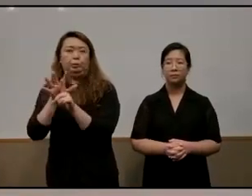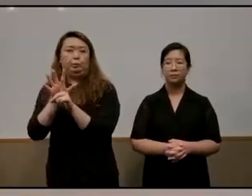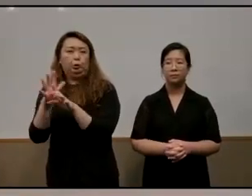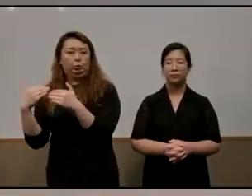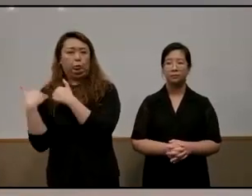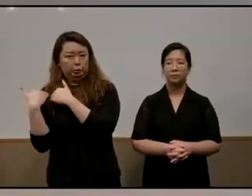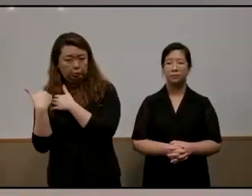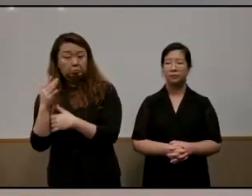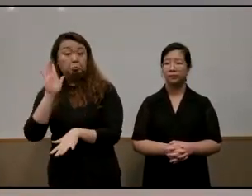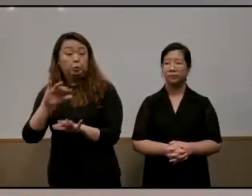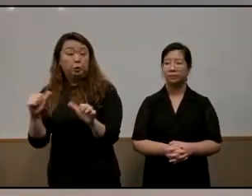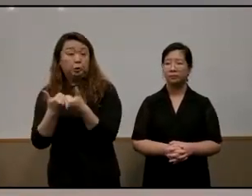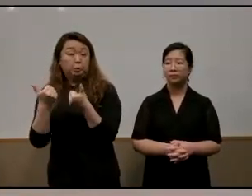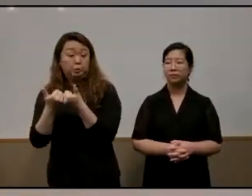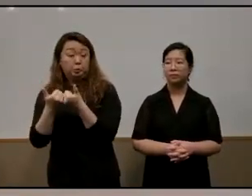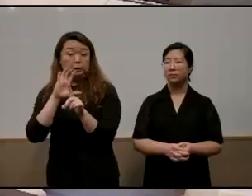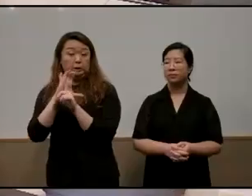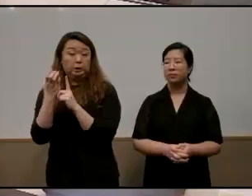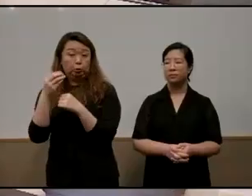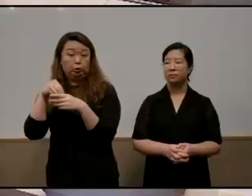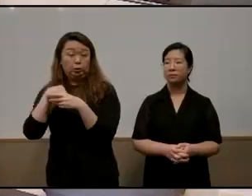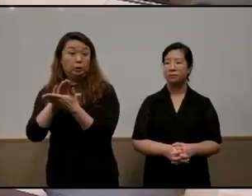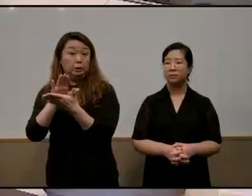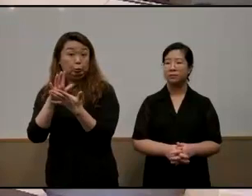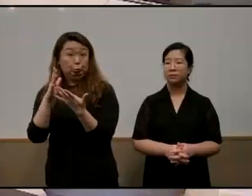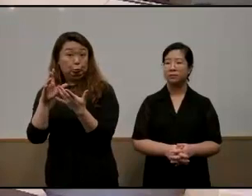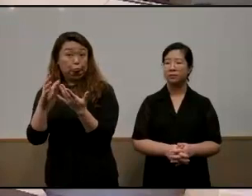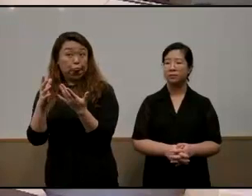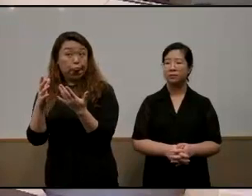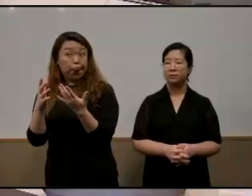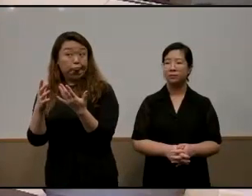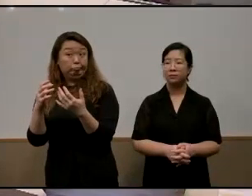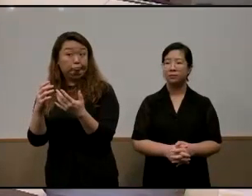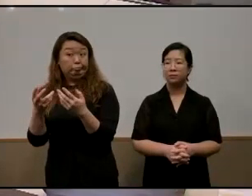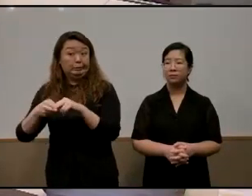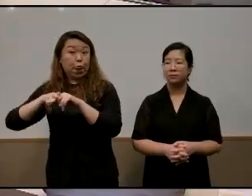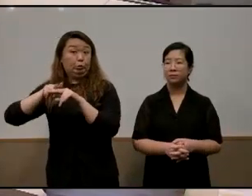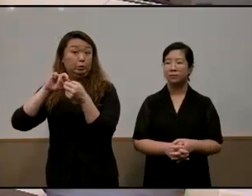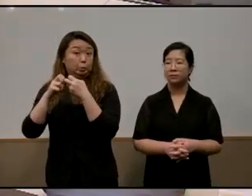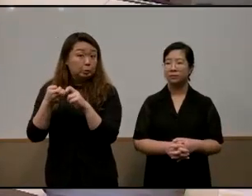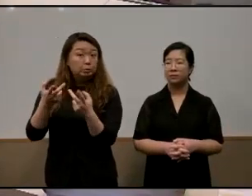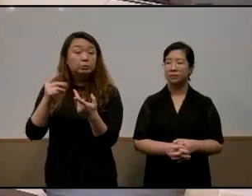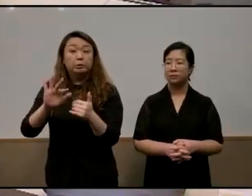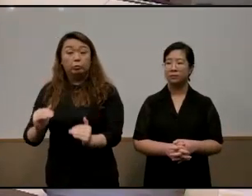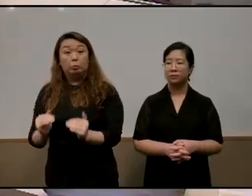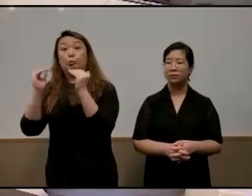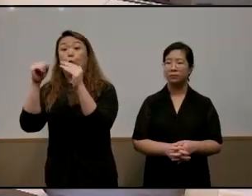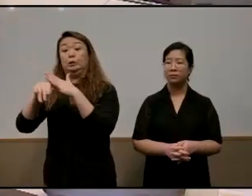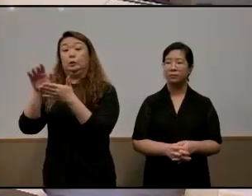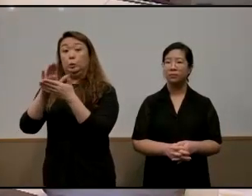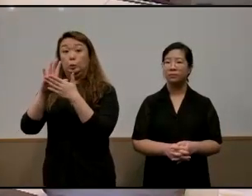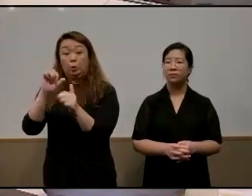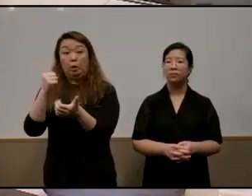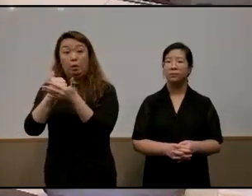competitive culture in schools exasperate the problem and if we promote it in schools will it help to reduce some of the